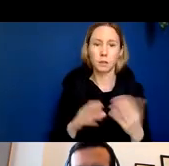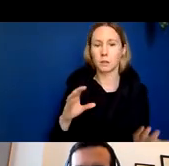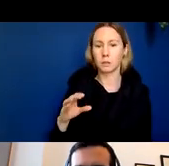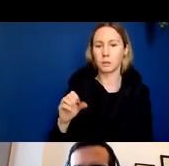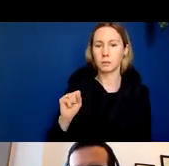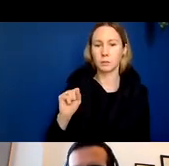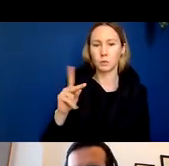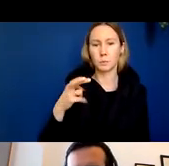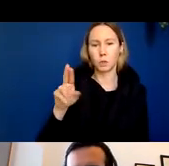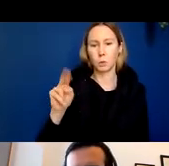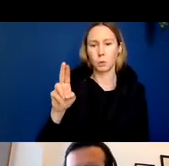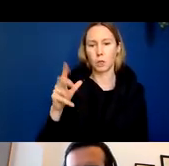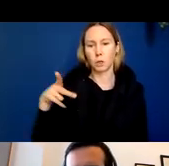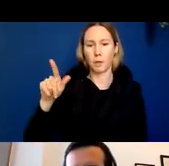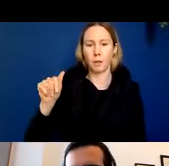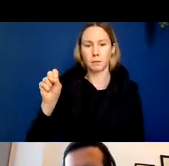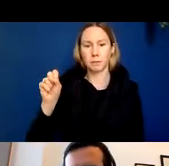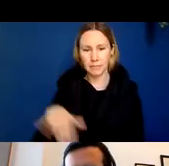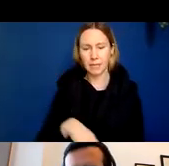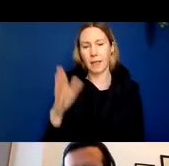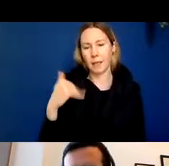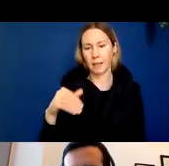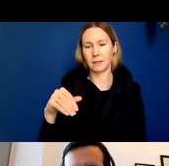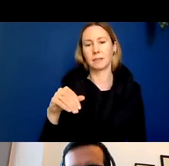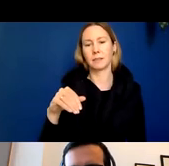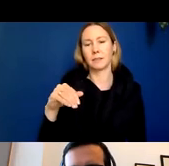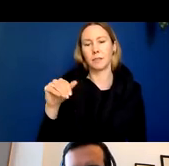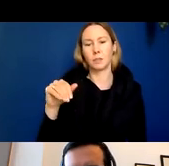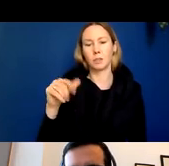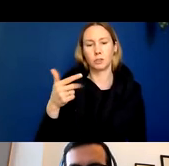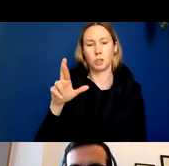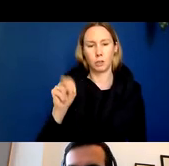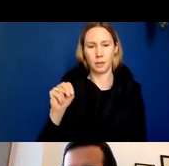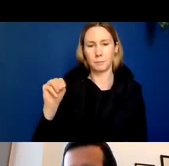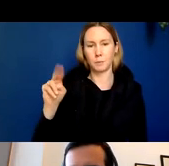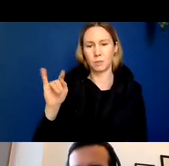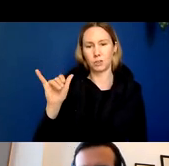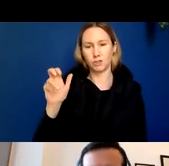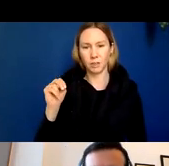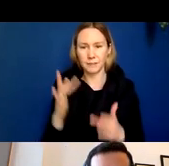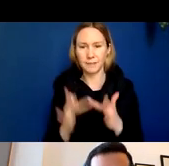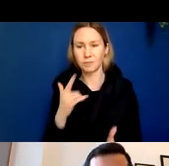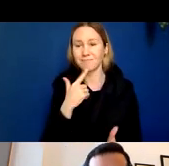something called frontotemporal dementia due to progranulin deficiency anyways thank you very much